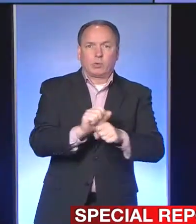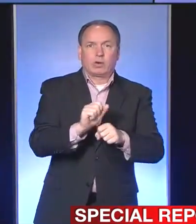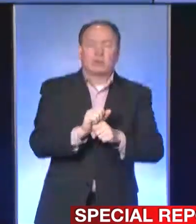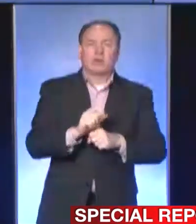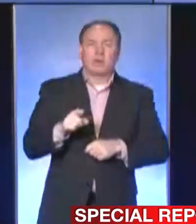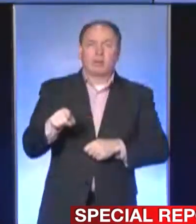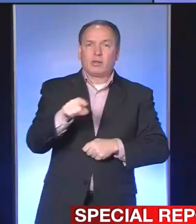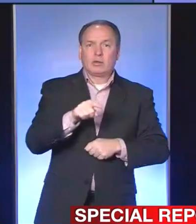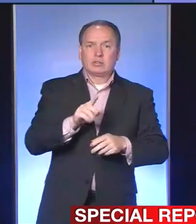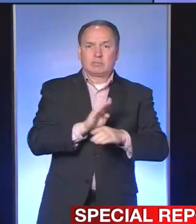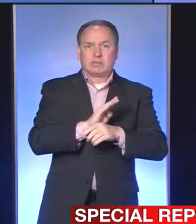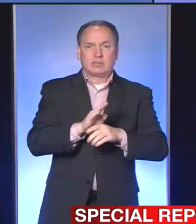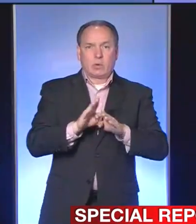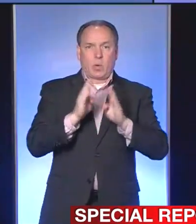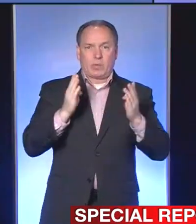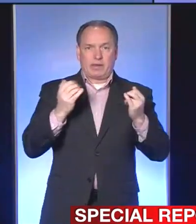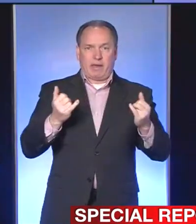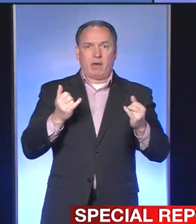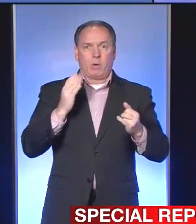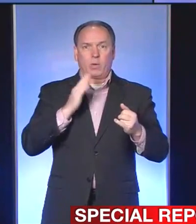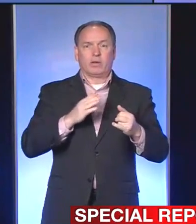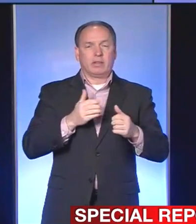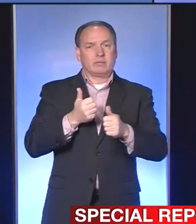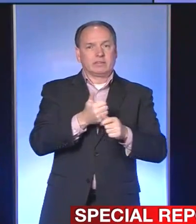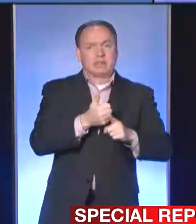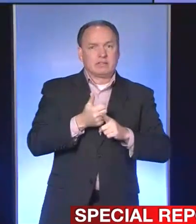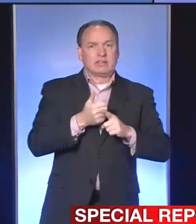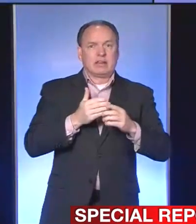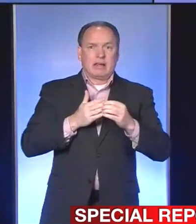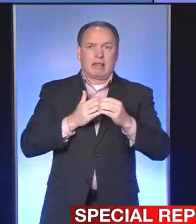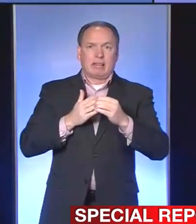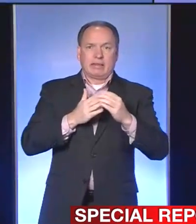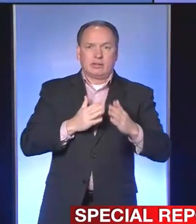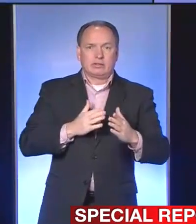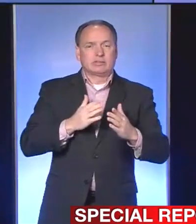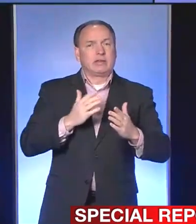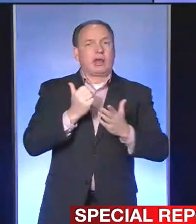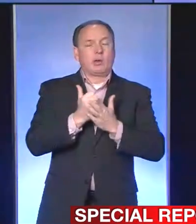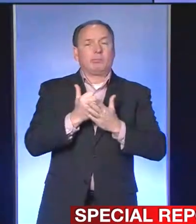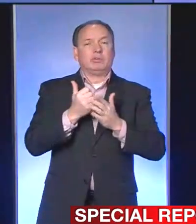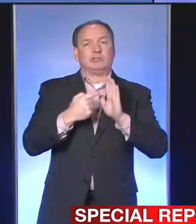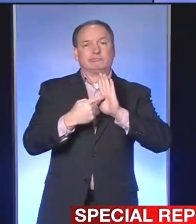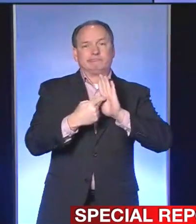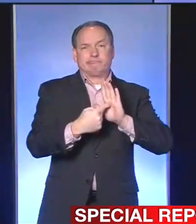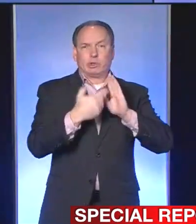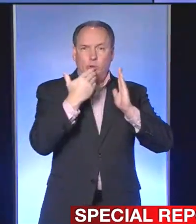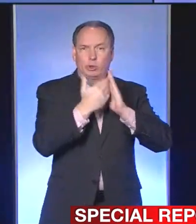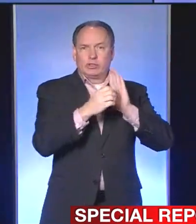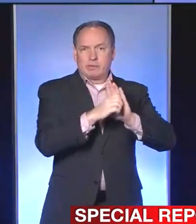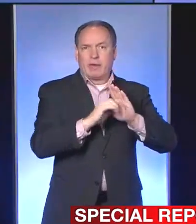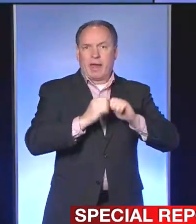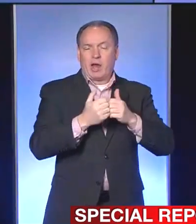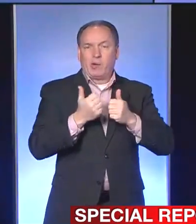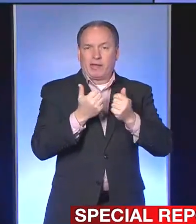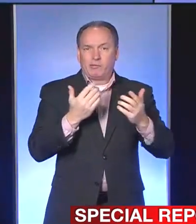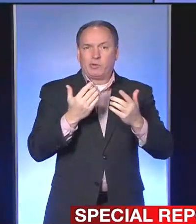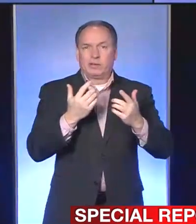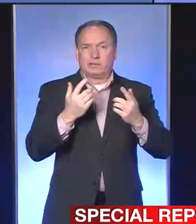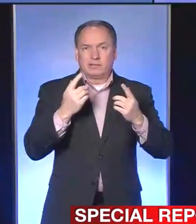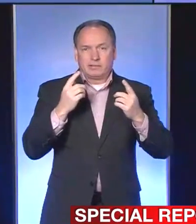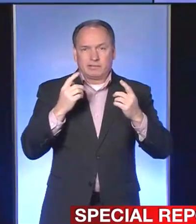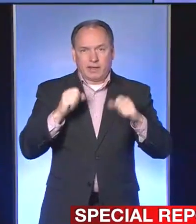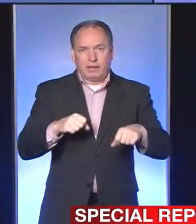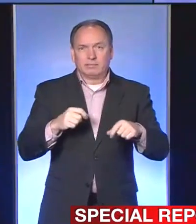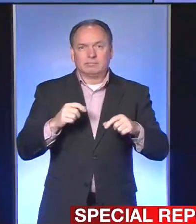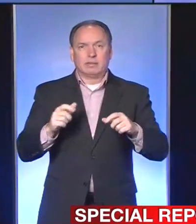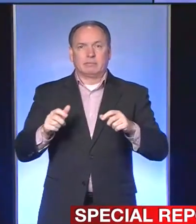are going to hopefully be the leaders and help every other business figure out how we do this as we start to go back to some